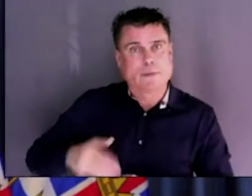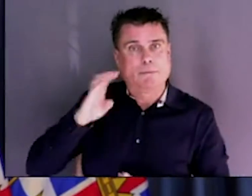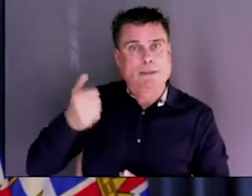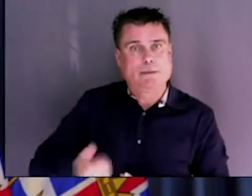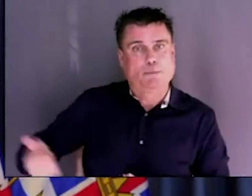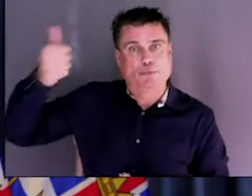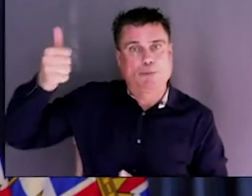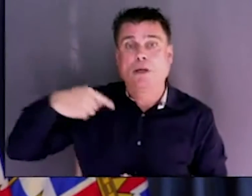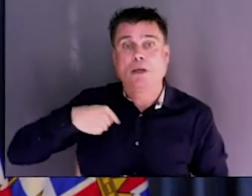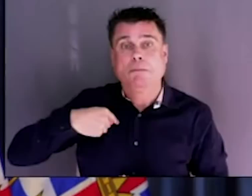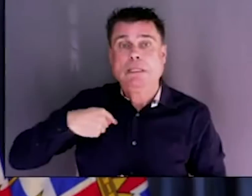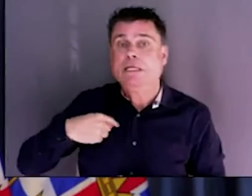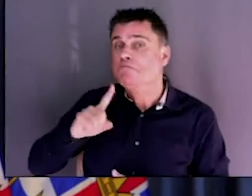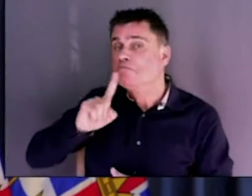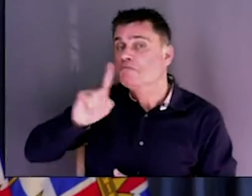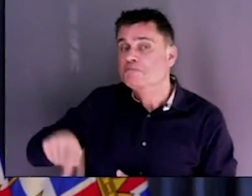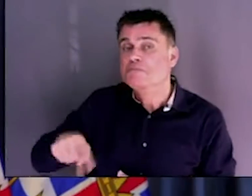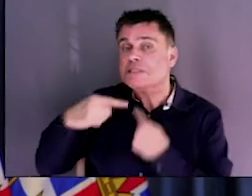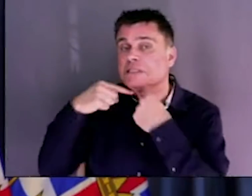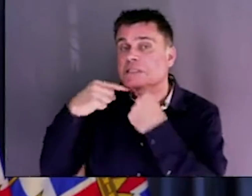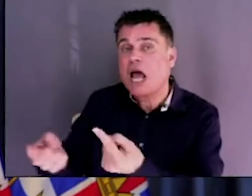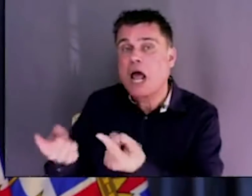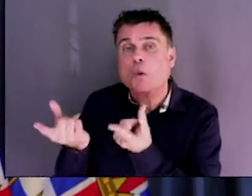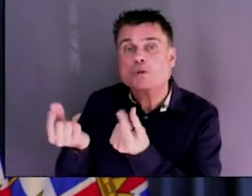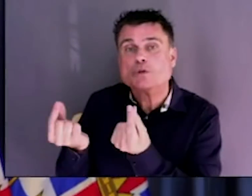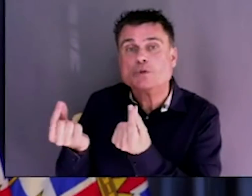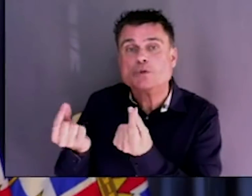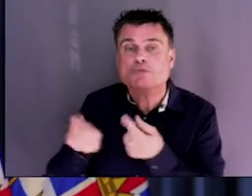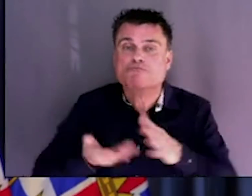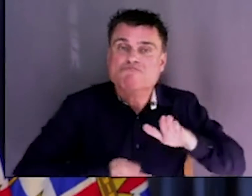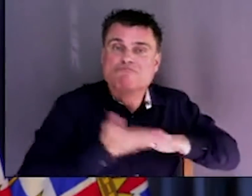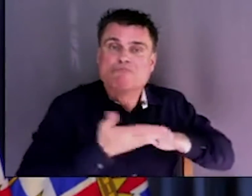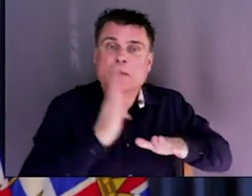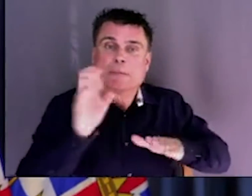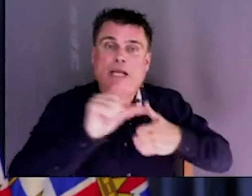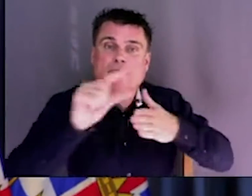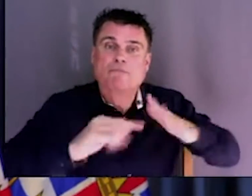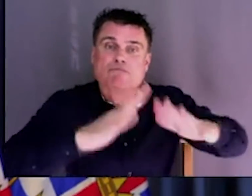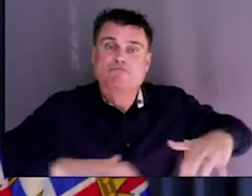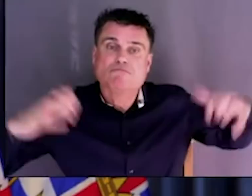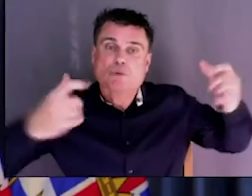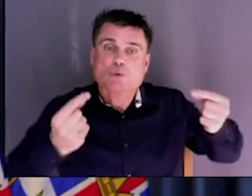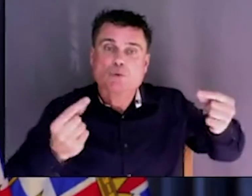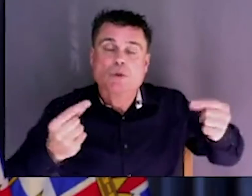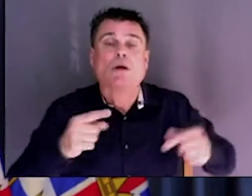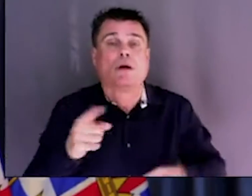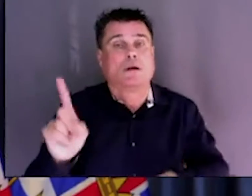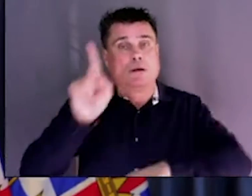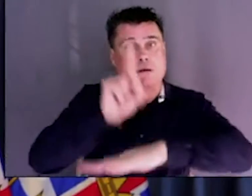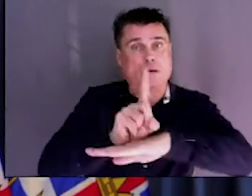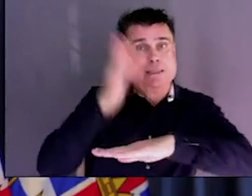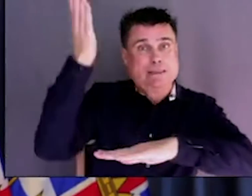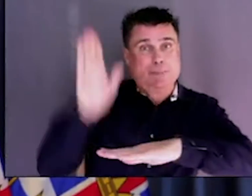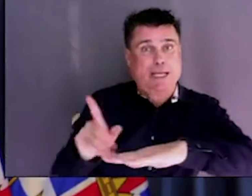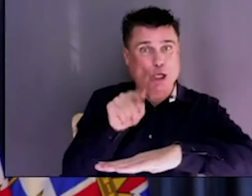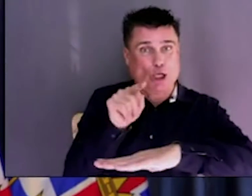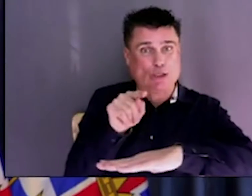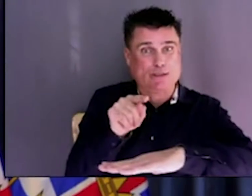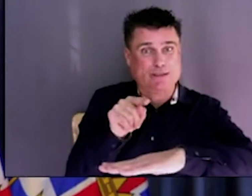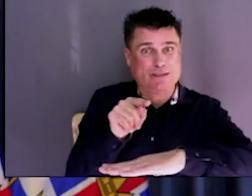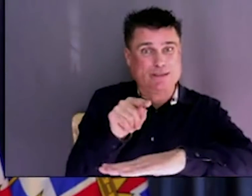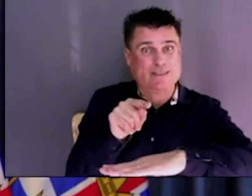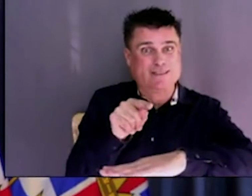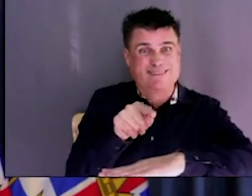management committee, which is chaired by the speaker. And the speaker is selected by the new parliament to be the